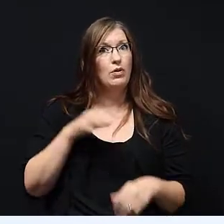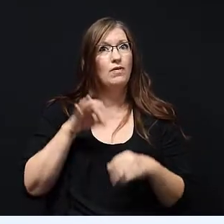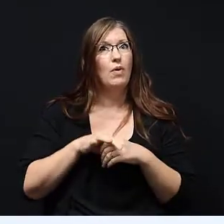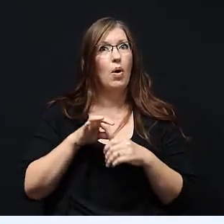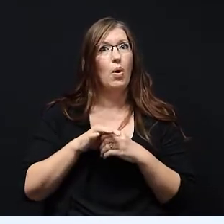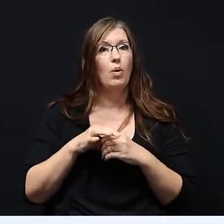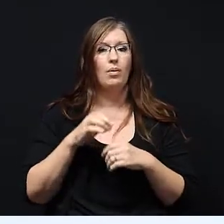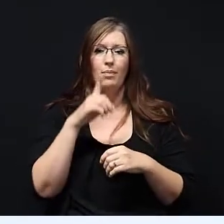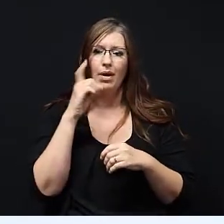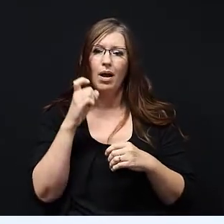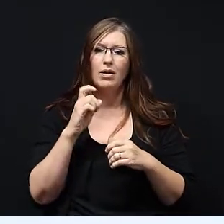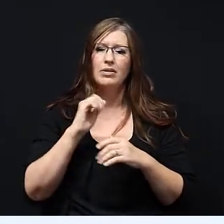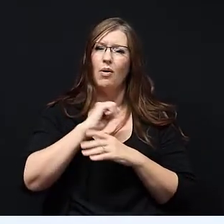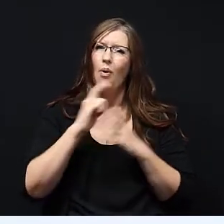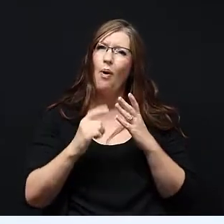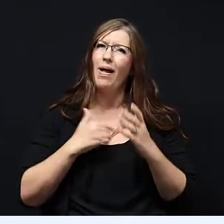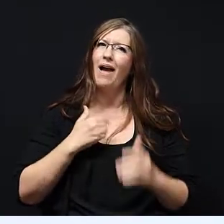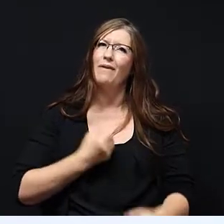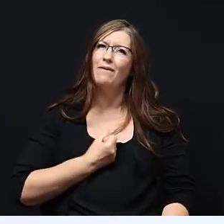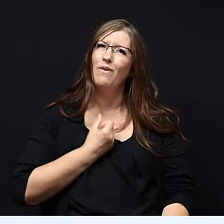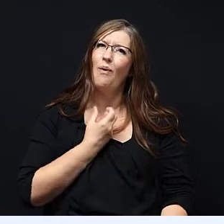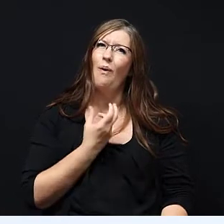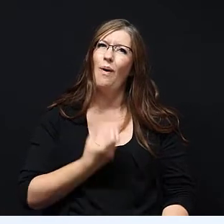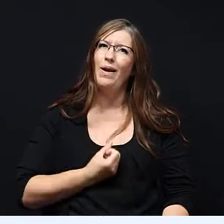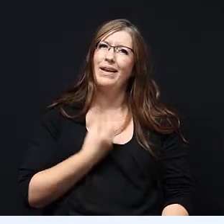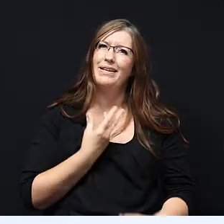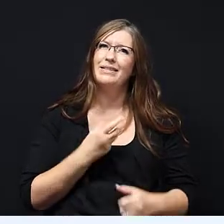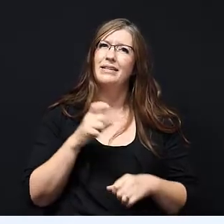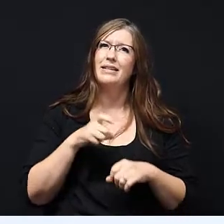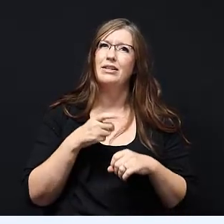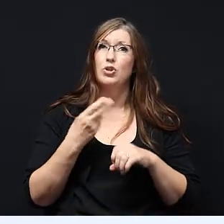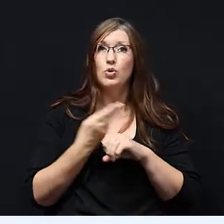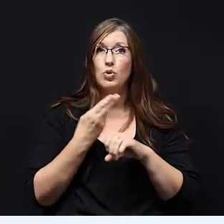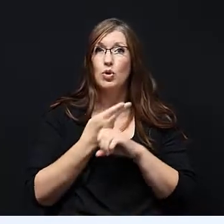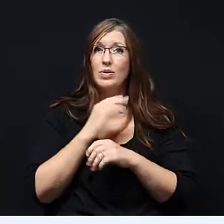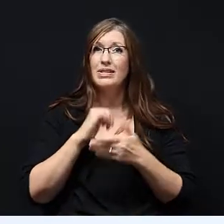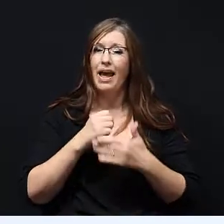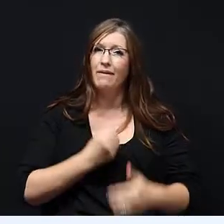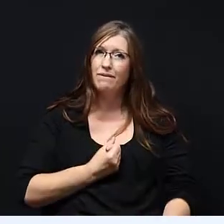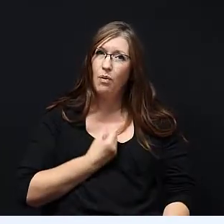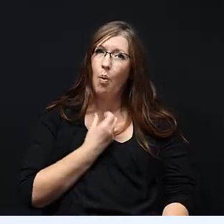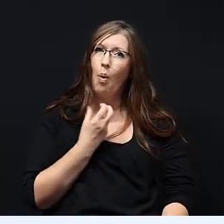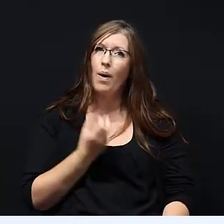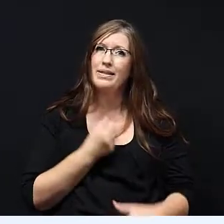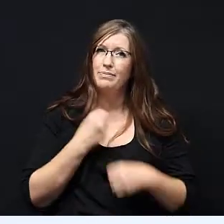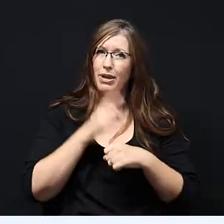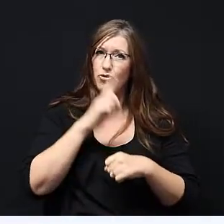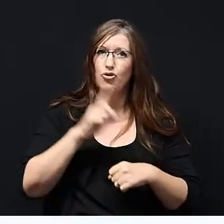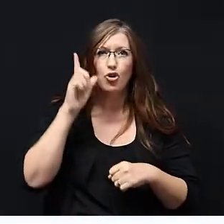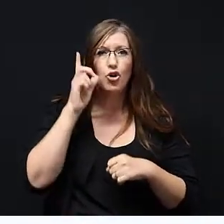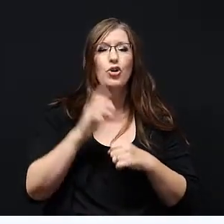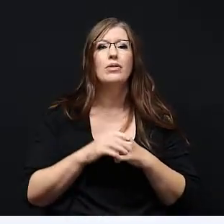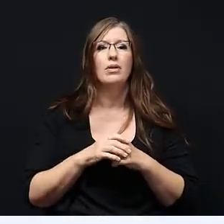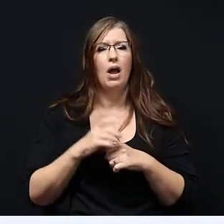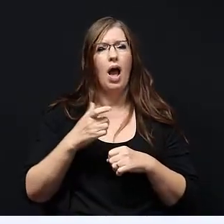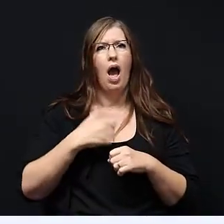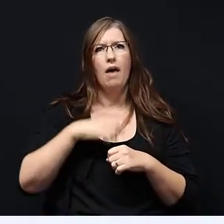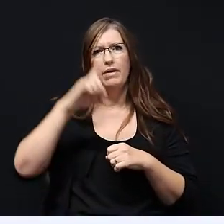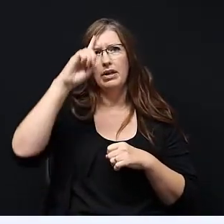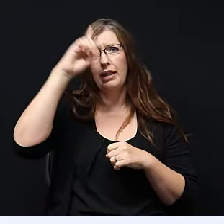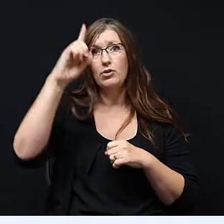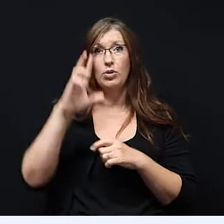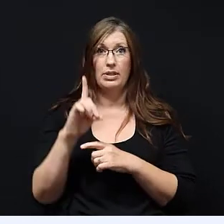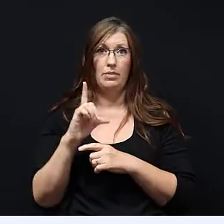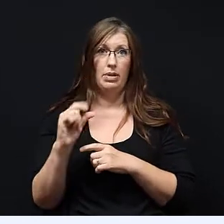to vote because we all have a voice and we need to let that voice be heard. Okay, I have an